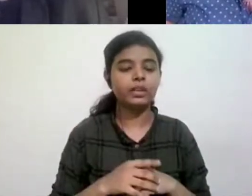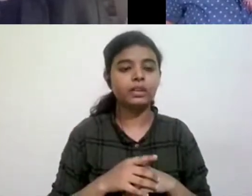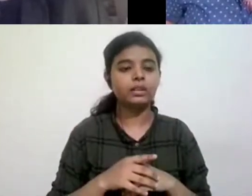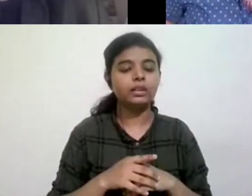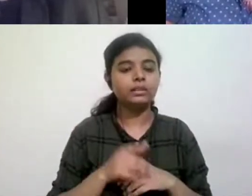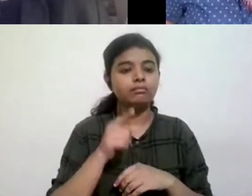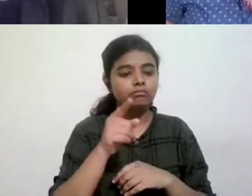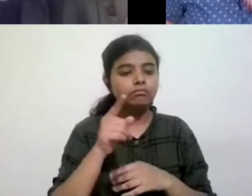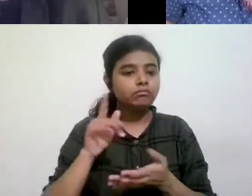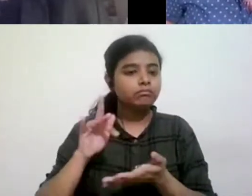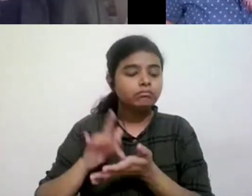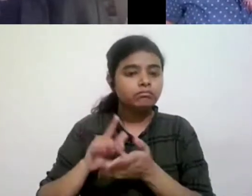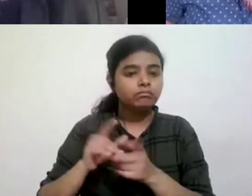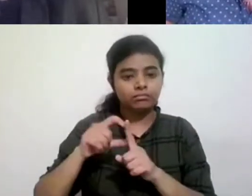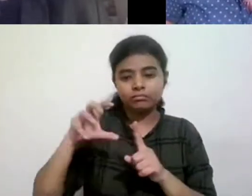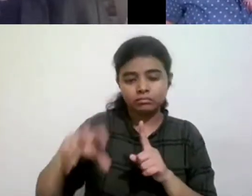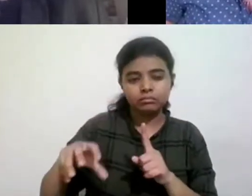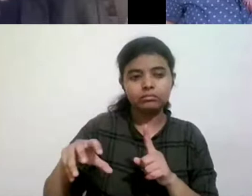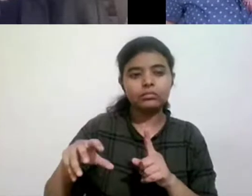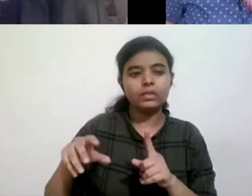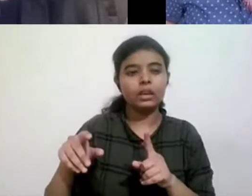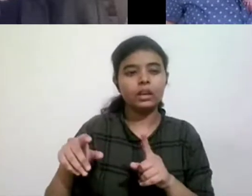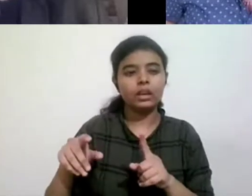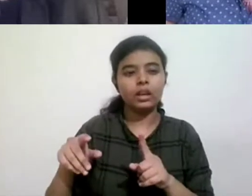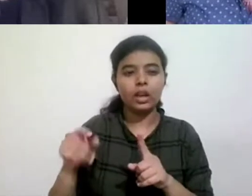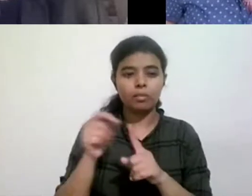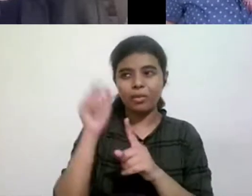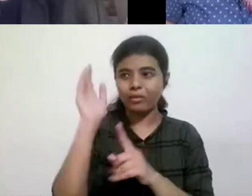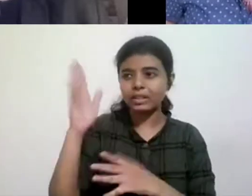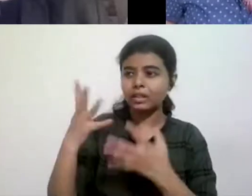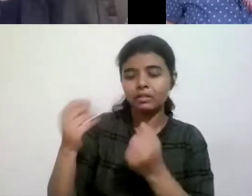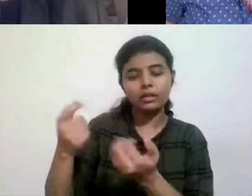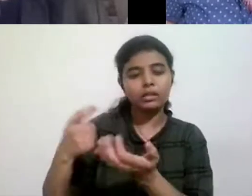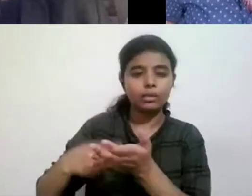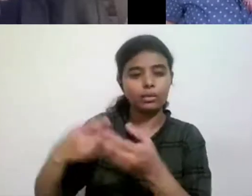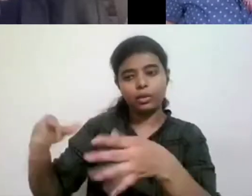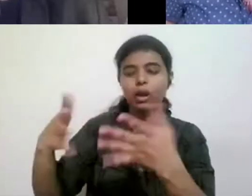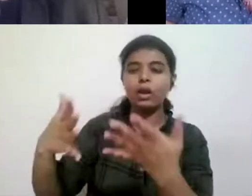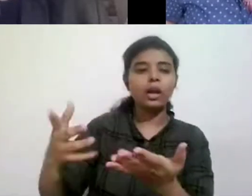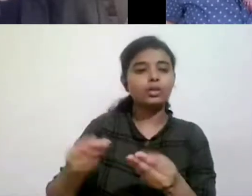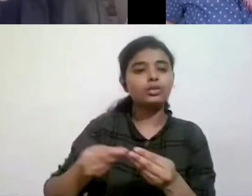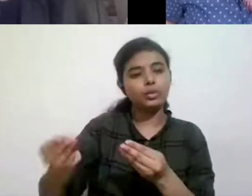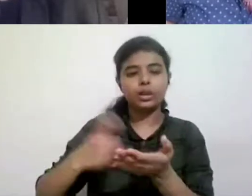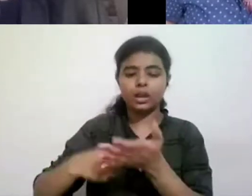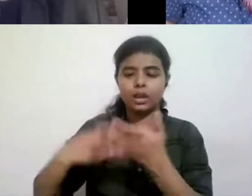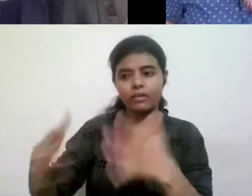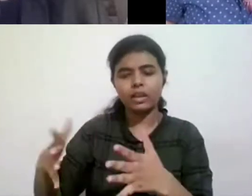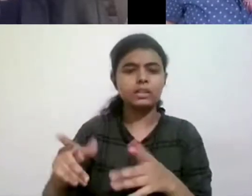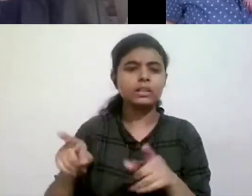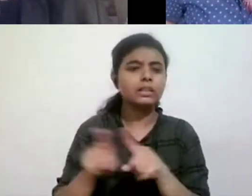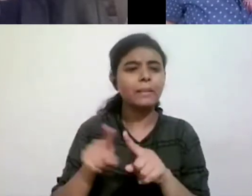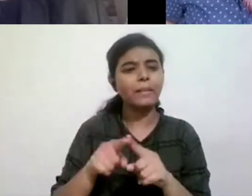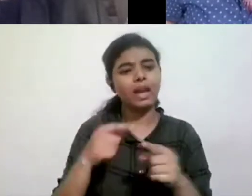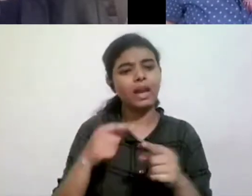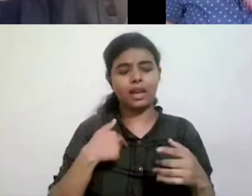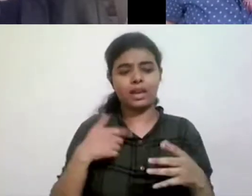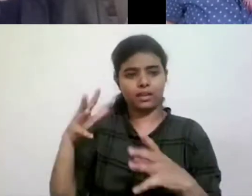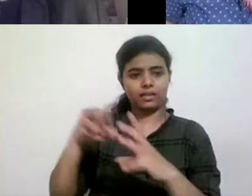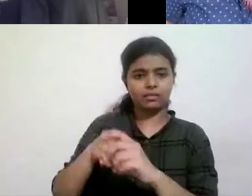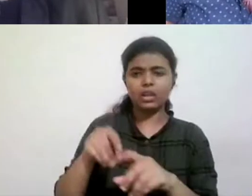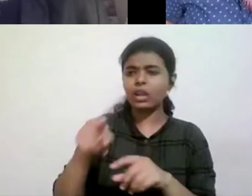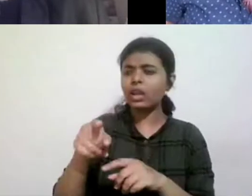organized for a professor. And I asked, you guys are talking about practice of